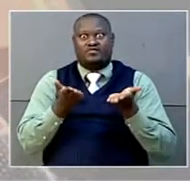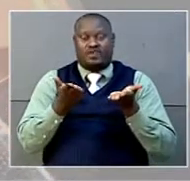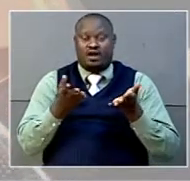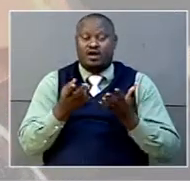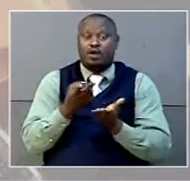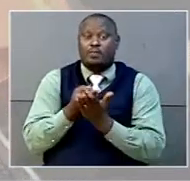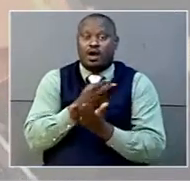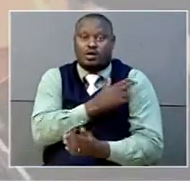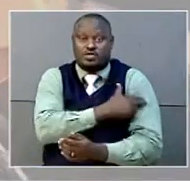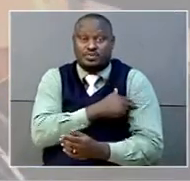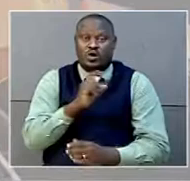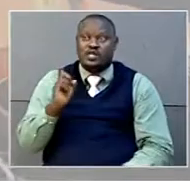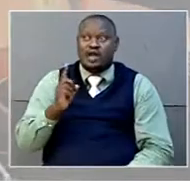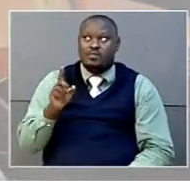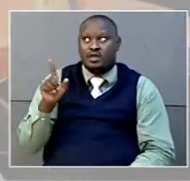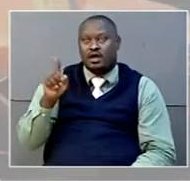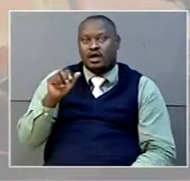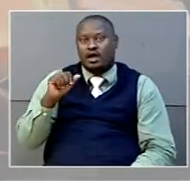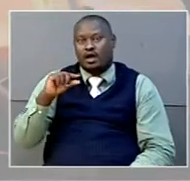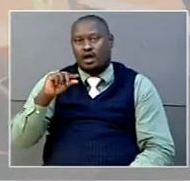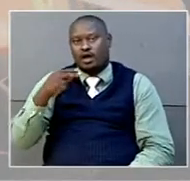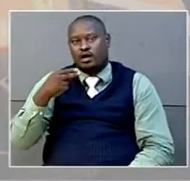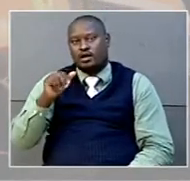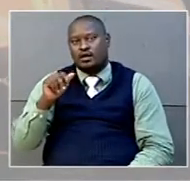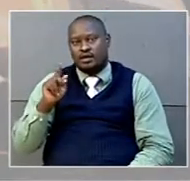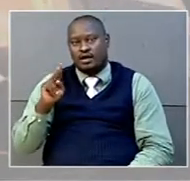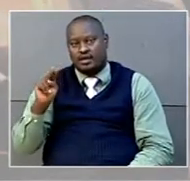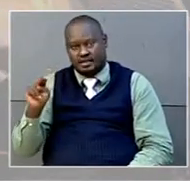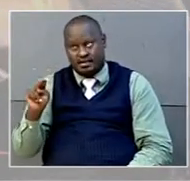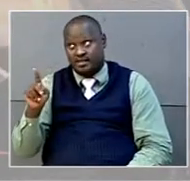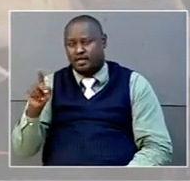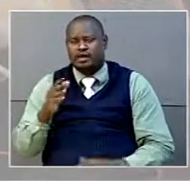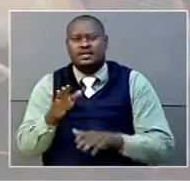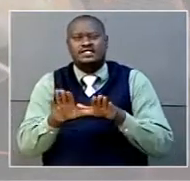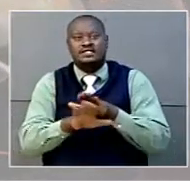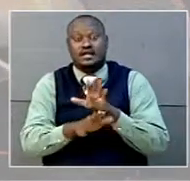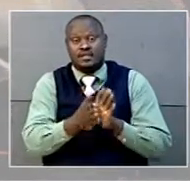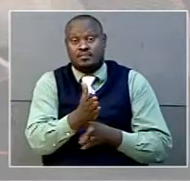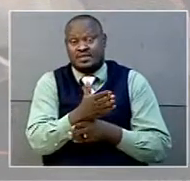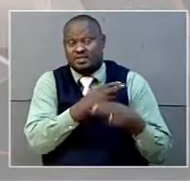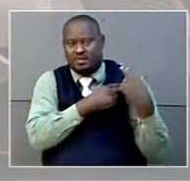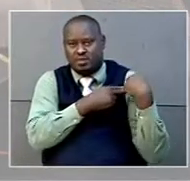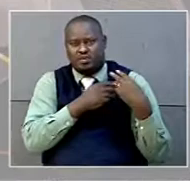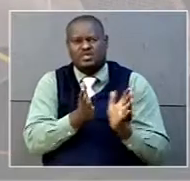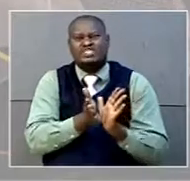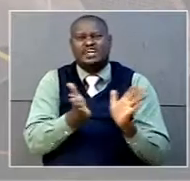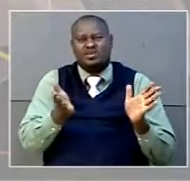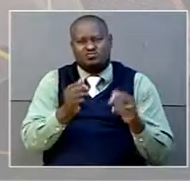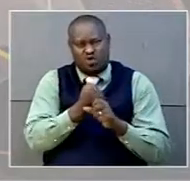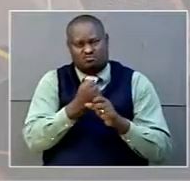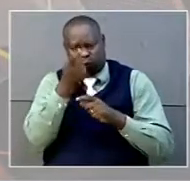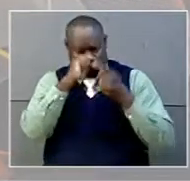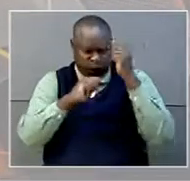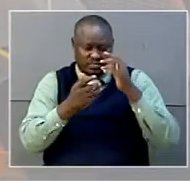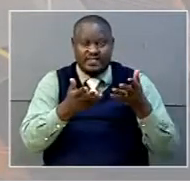Aga Khan Hospital in Nairobi, Kenya. According to State Minister for General Duties, Sarah Opendi, the minister